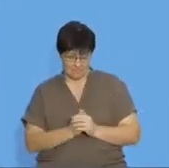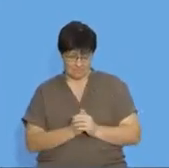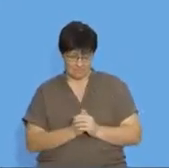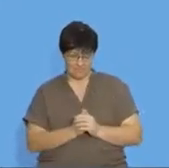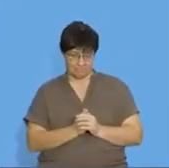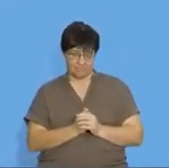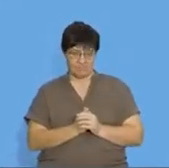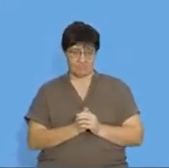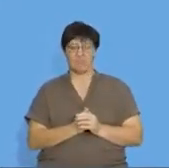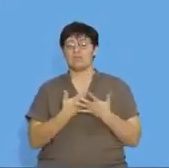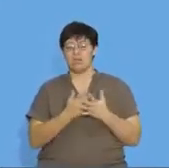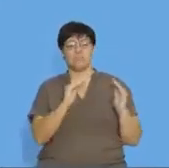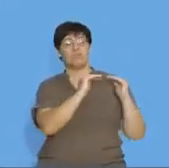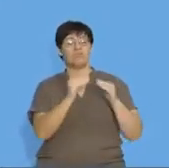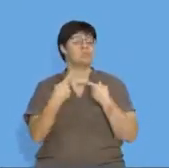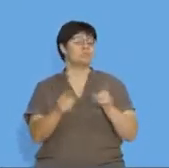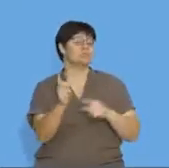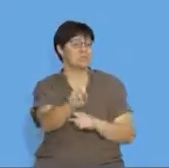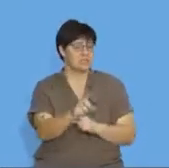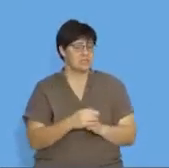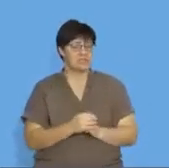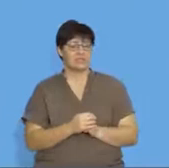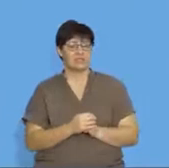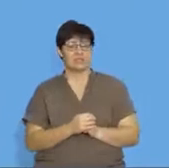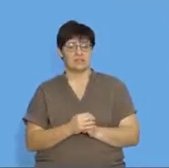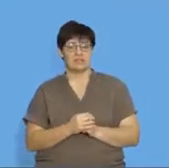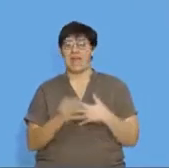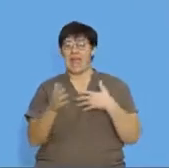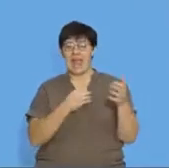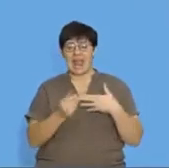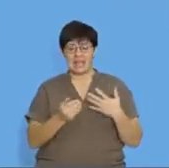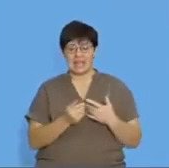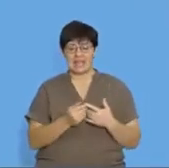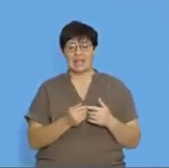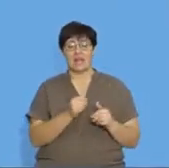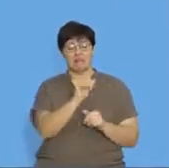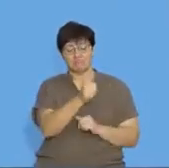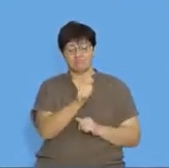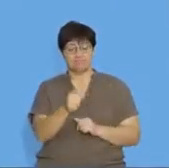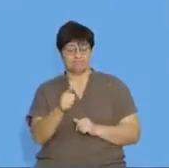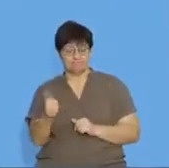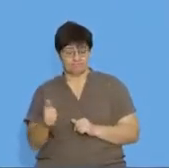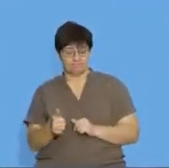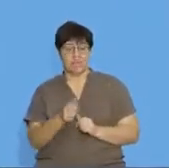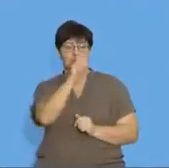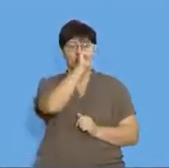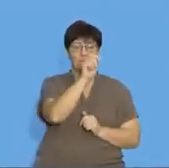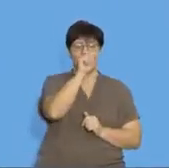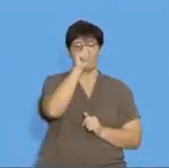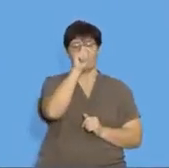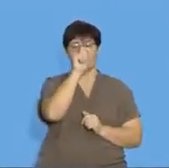difference. So, the common difference is the difference between any two consecutive terms in a